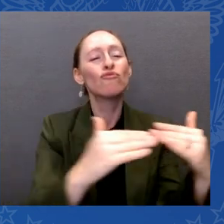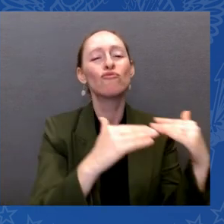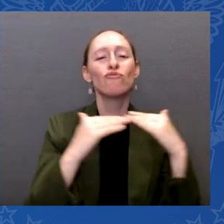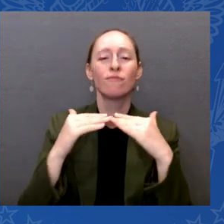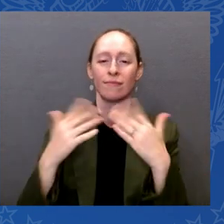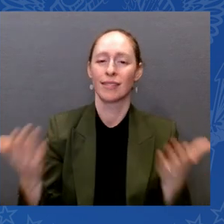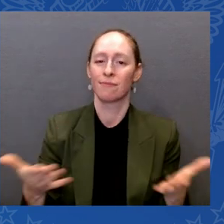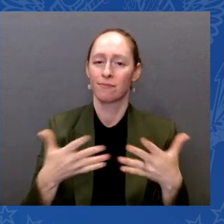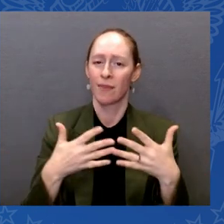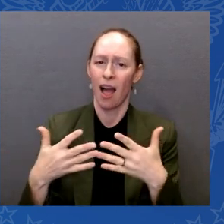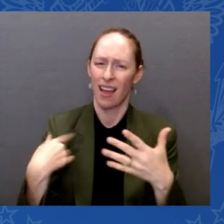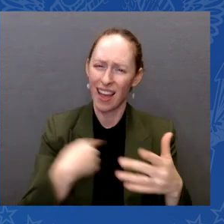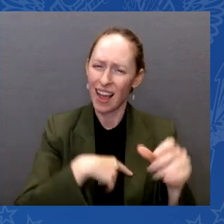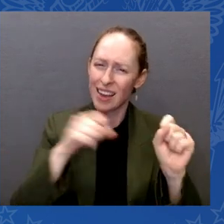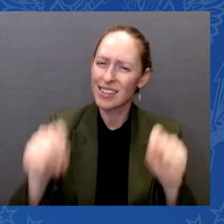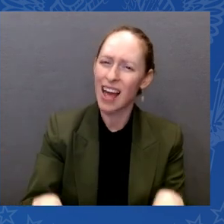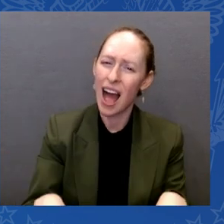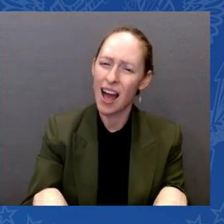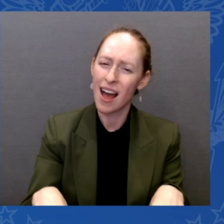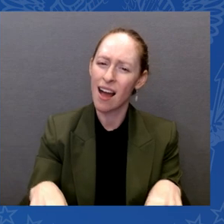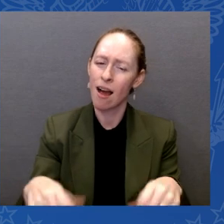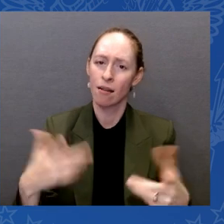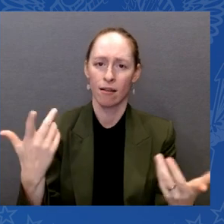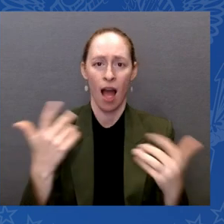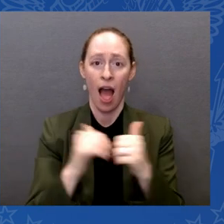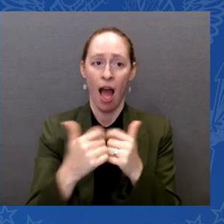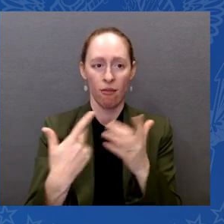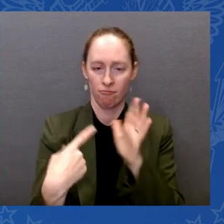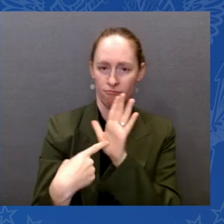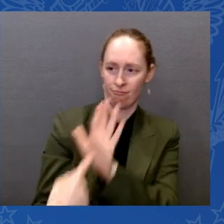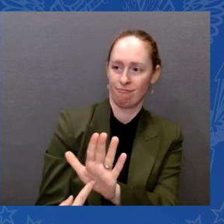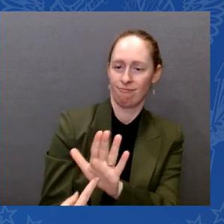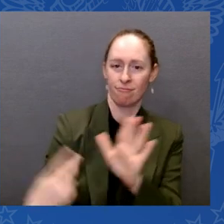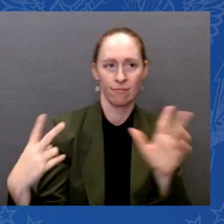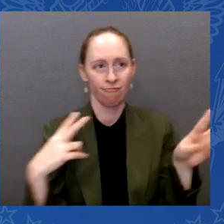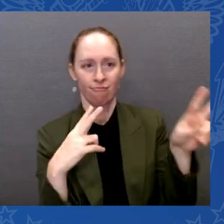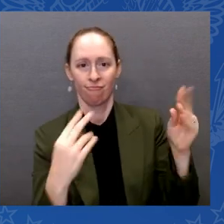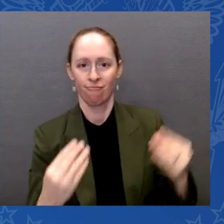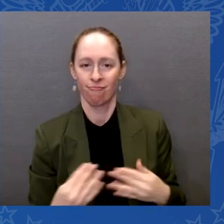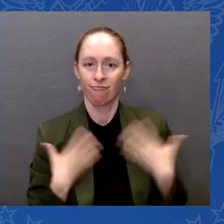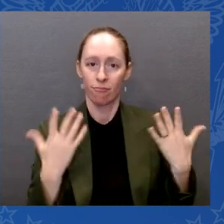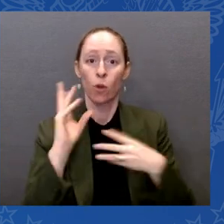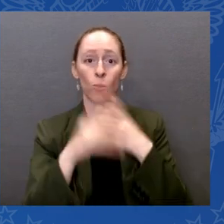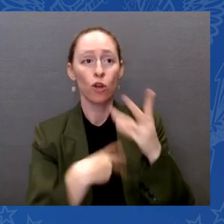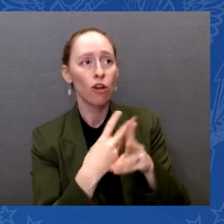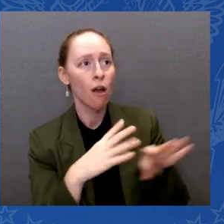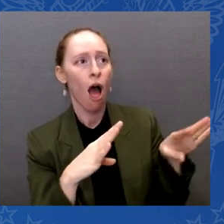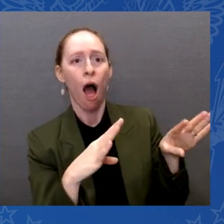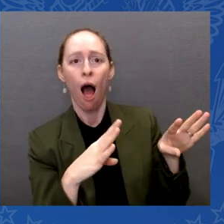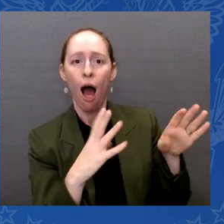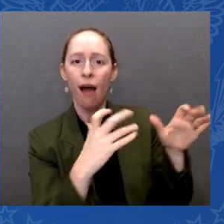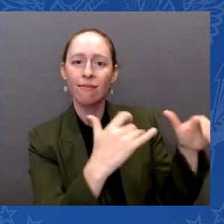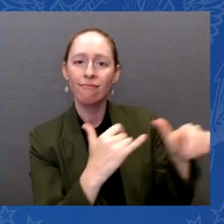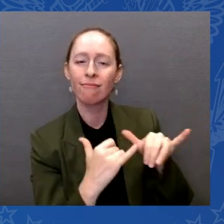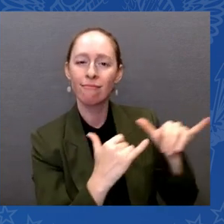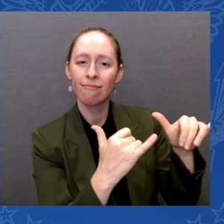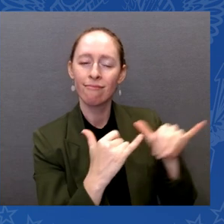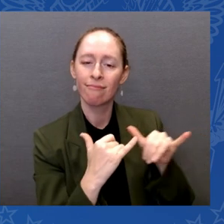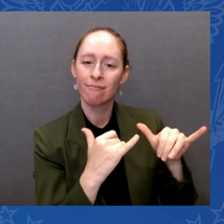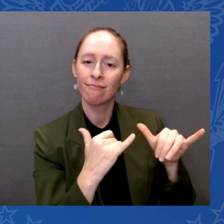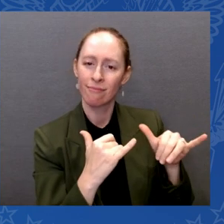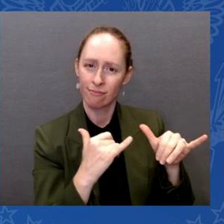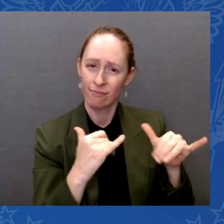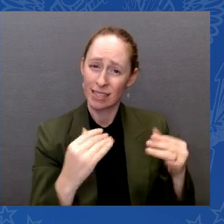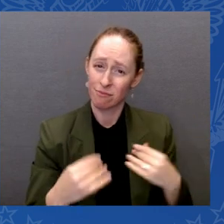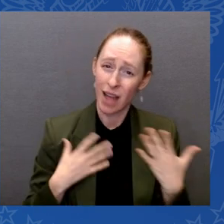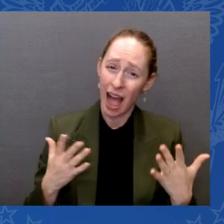That is a global model inspiring 180 other nations to pass similar disability laws. And